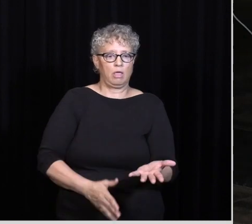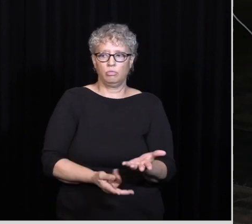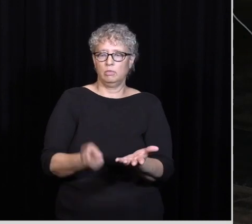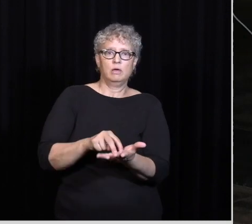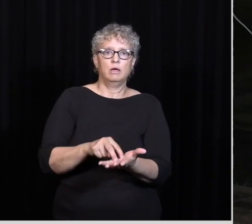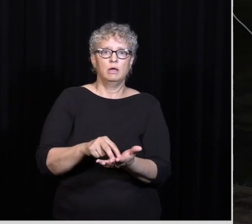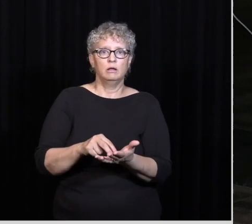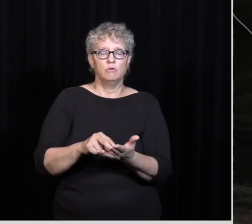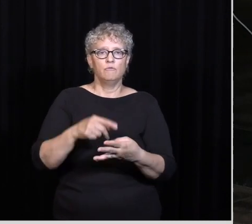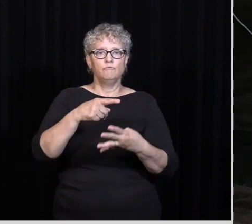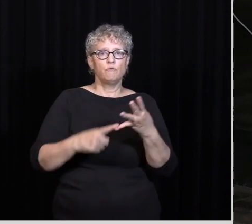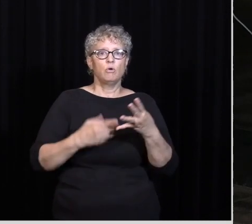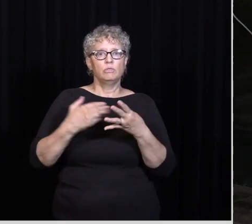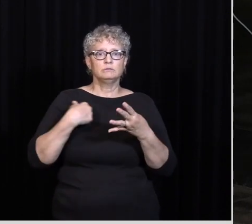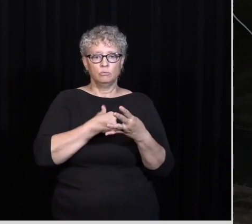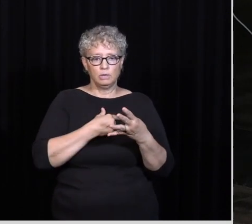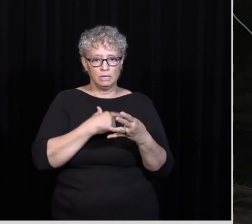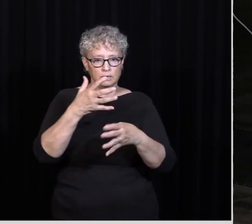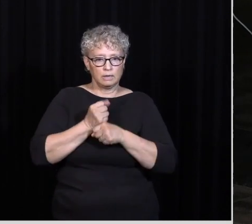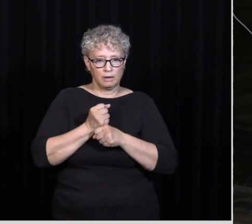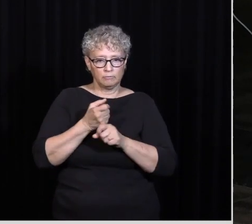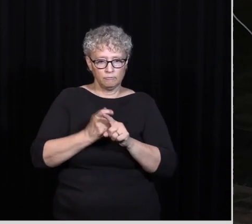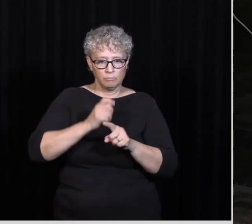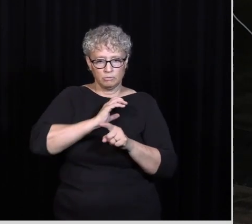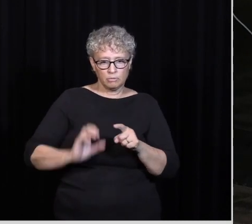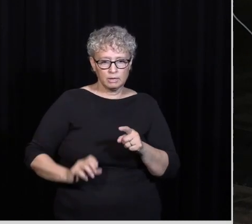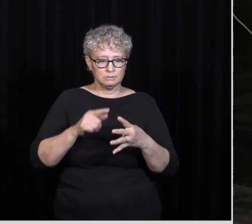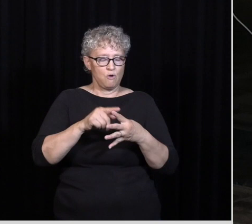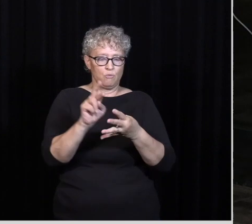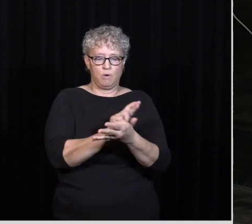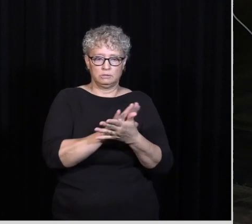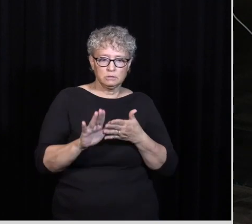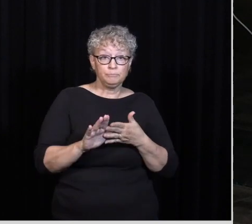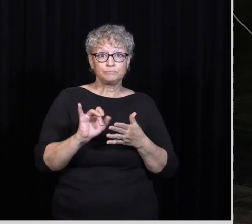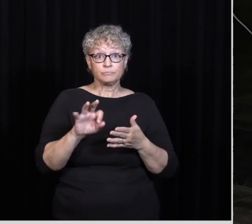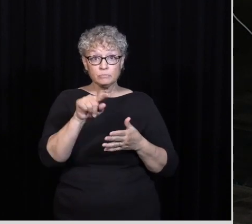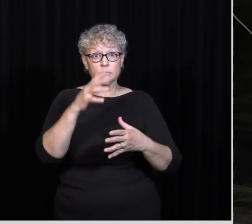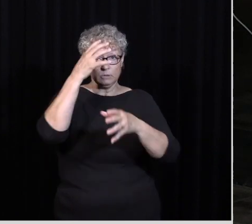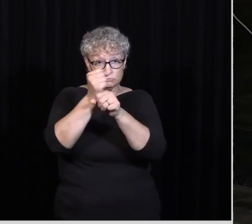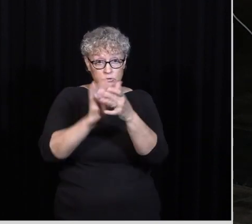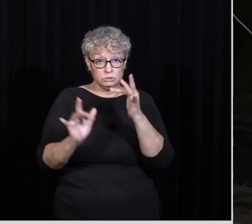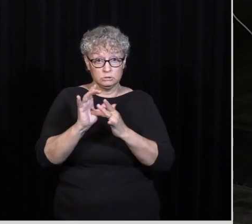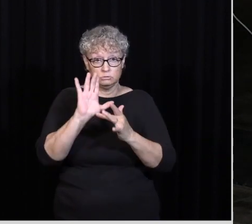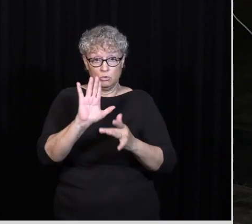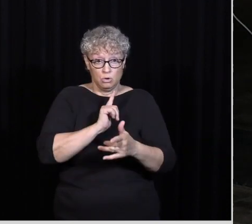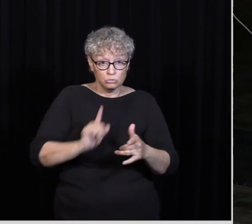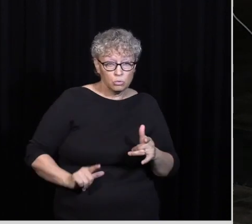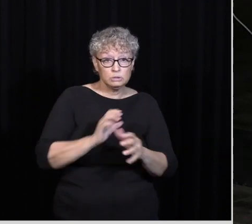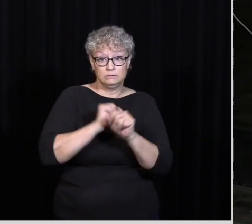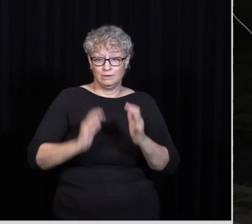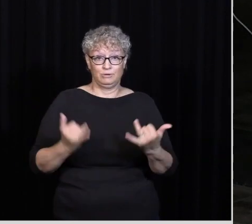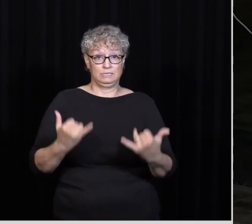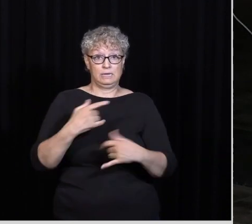First We Gain His Righteousness Justification Friend If You Would Trust Jesus As Your Lord And Savior Today Right Now